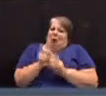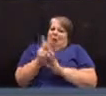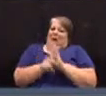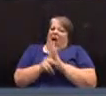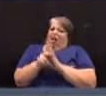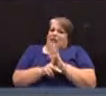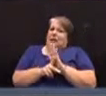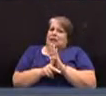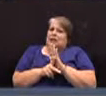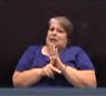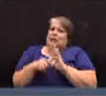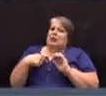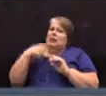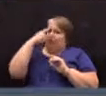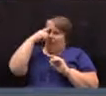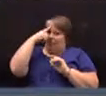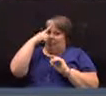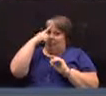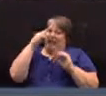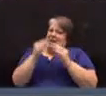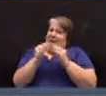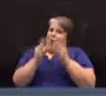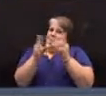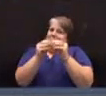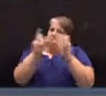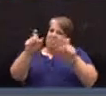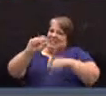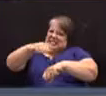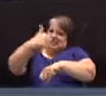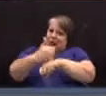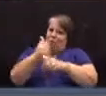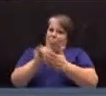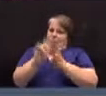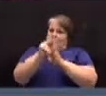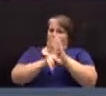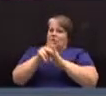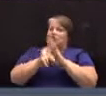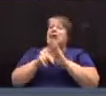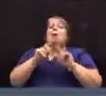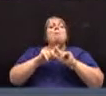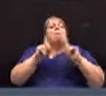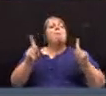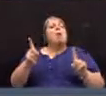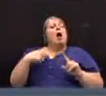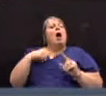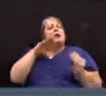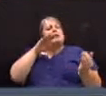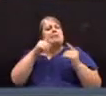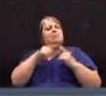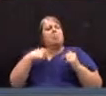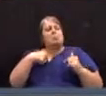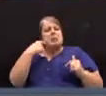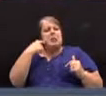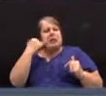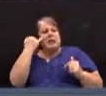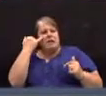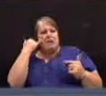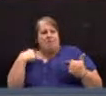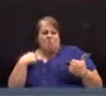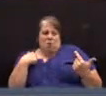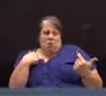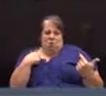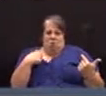be representative town meeting that would have to establish such a policy. But it seems to me that if we're going to just sort of